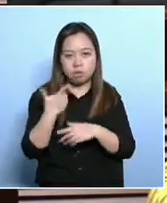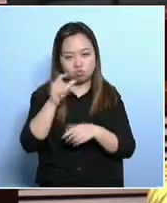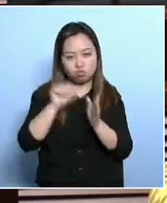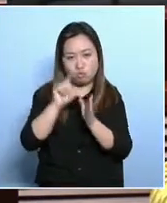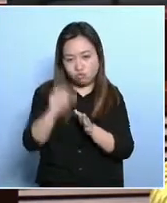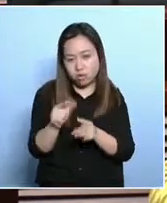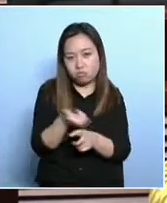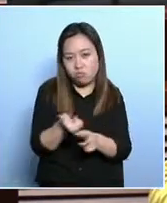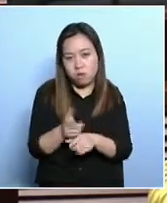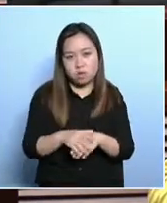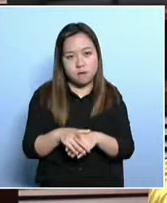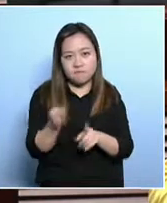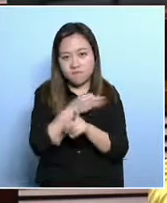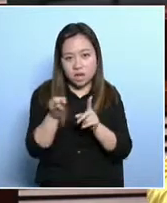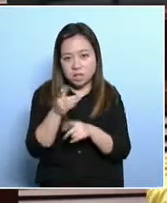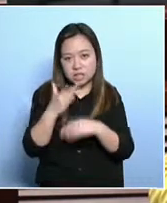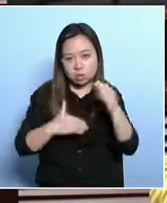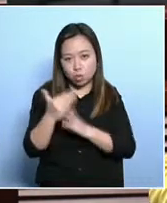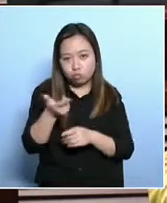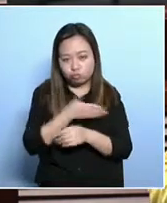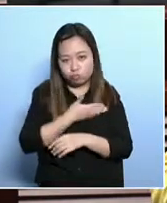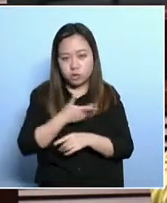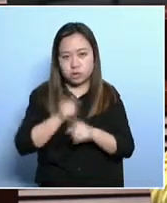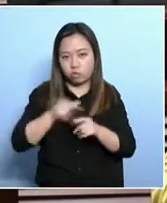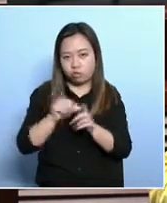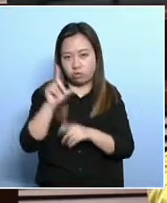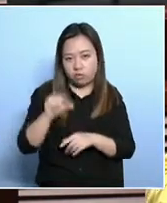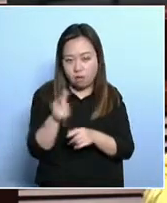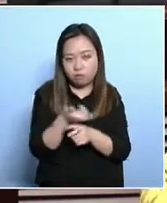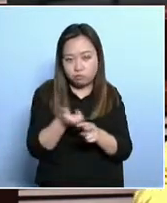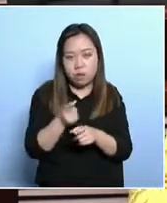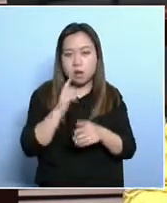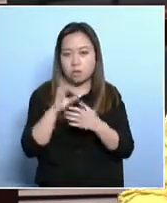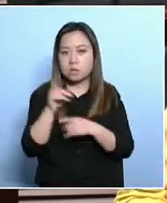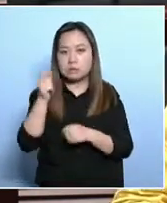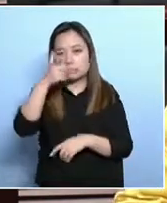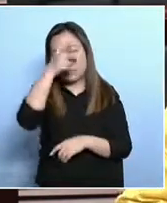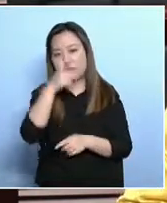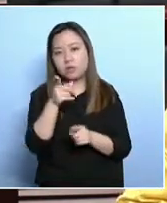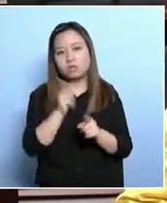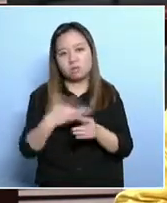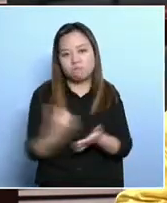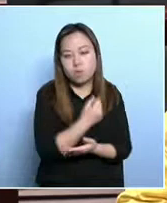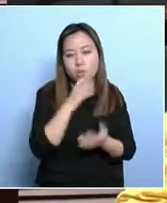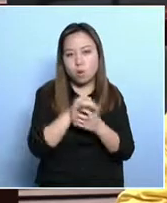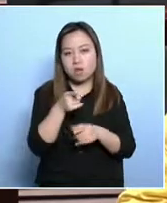Now, 20% of the outsourced contract workers